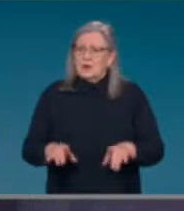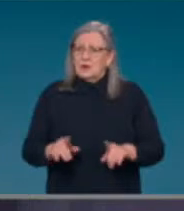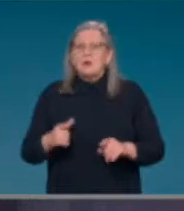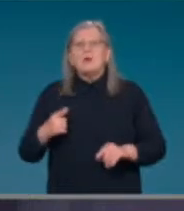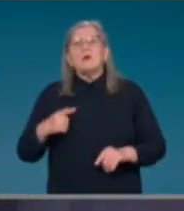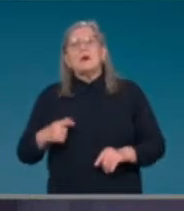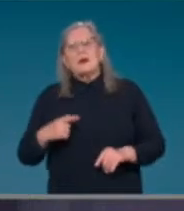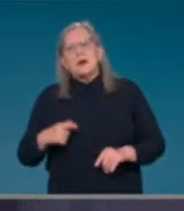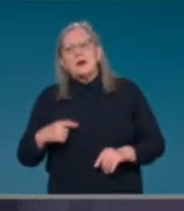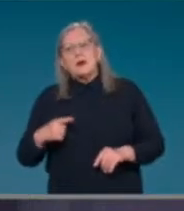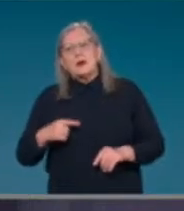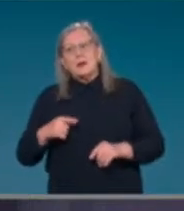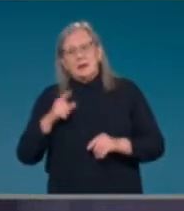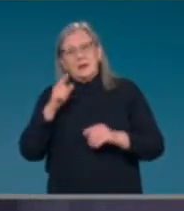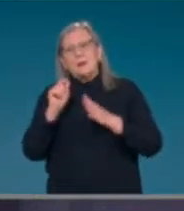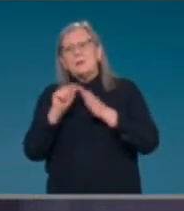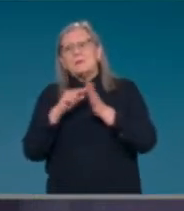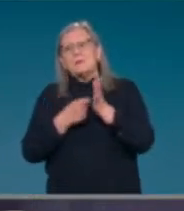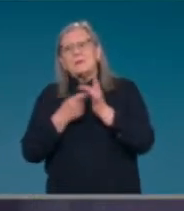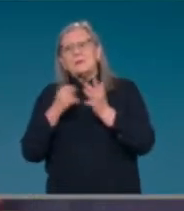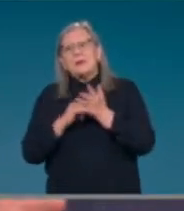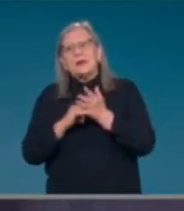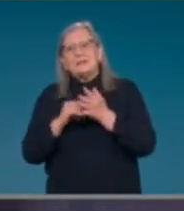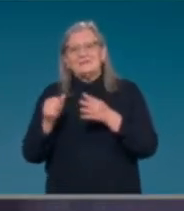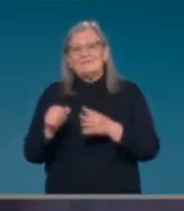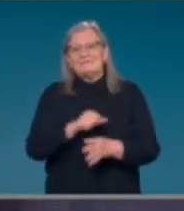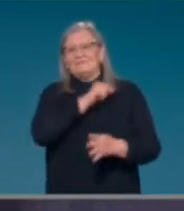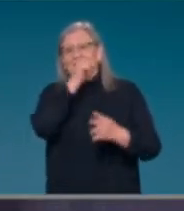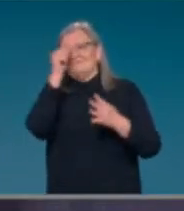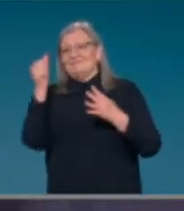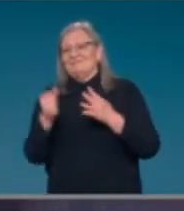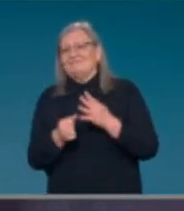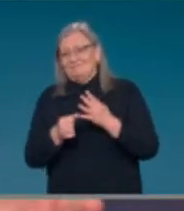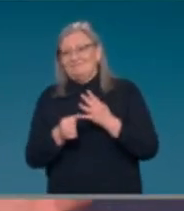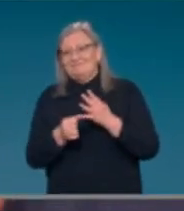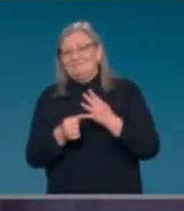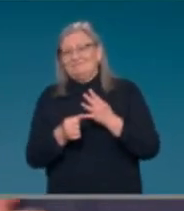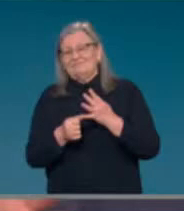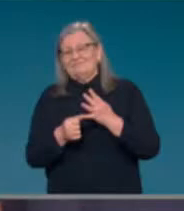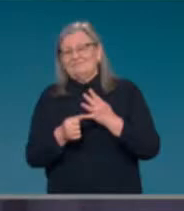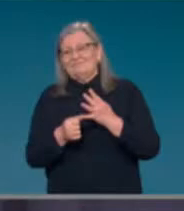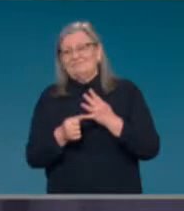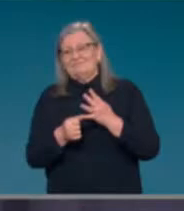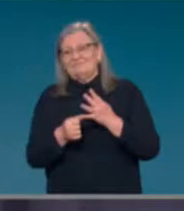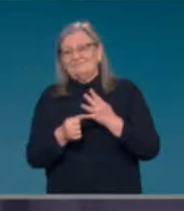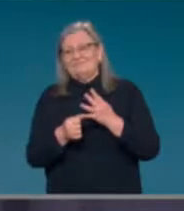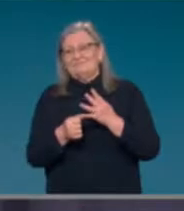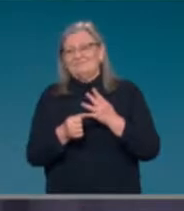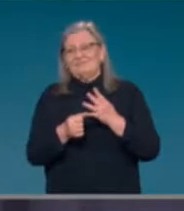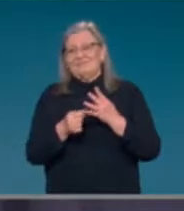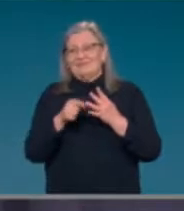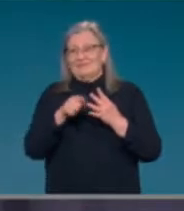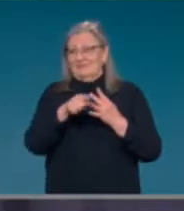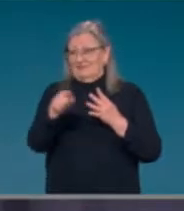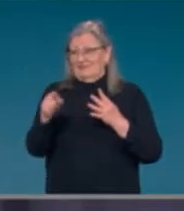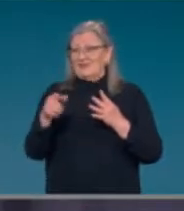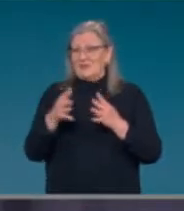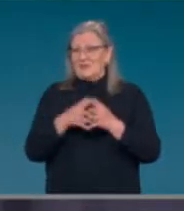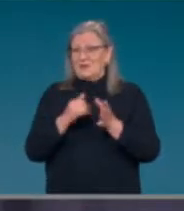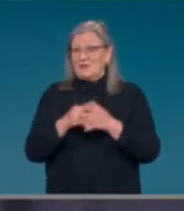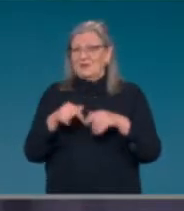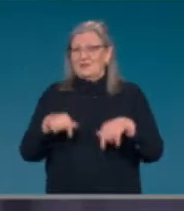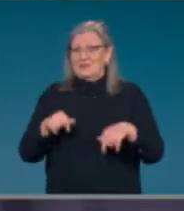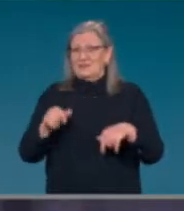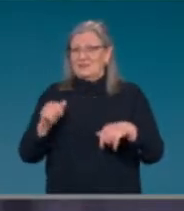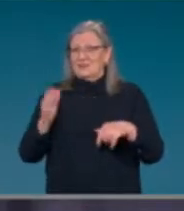Paris. In Paris – and some of you will have been in – in this room in 2015 when we announced it with, uh,